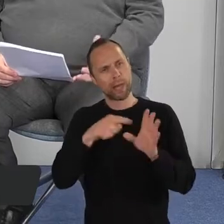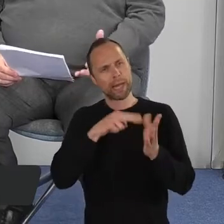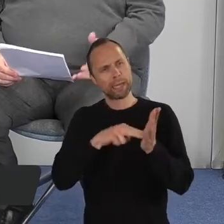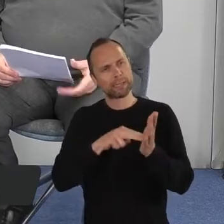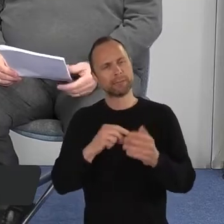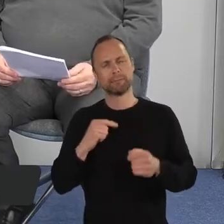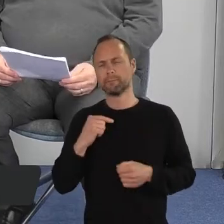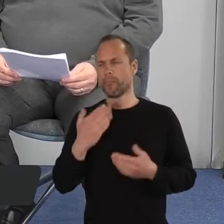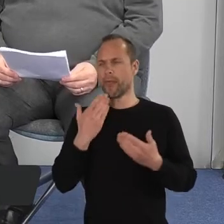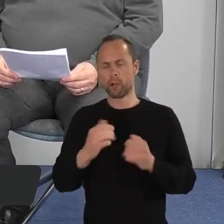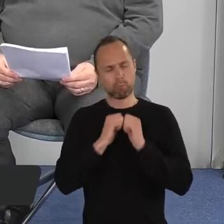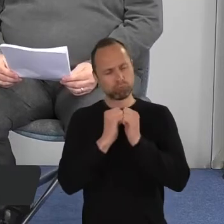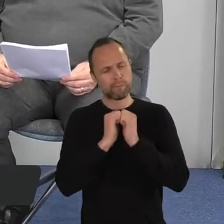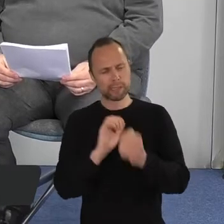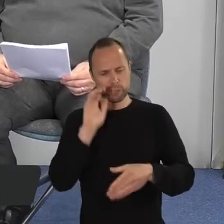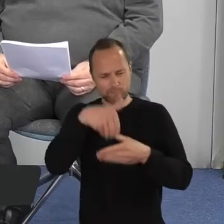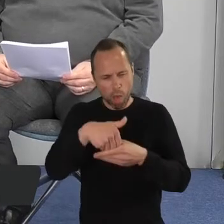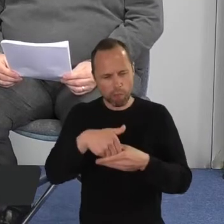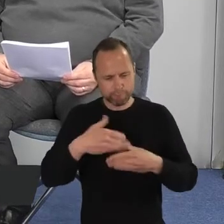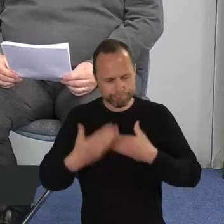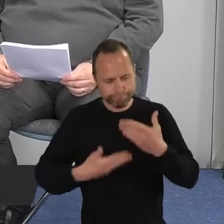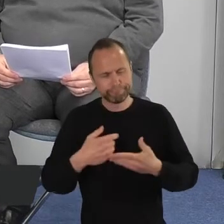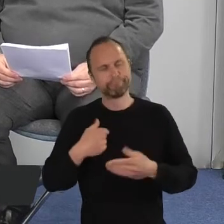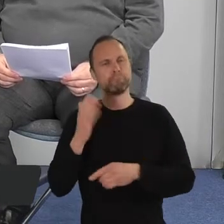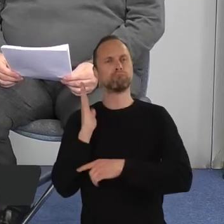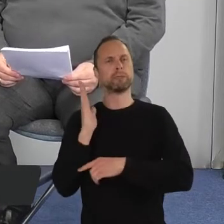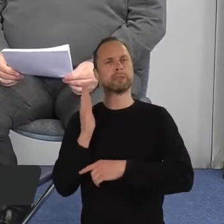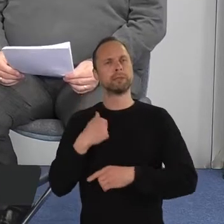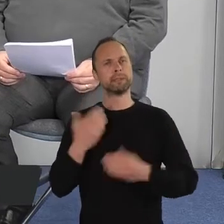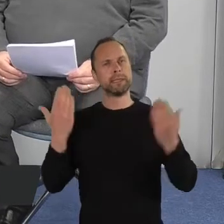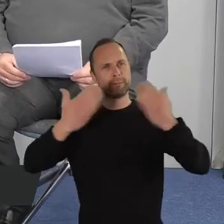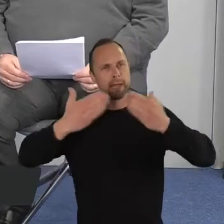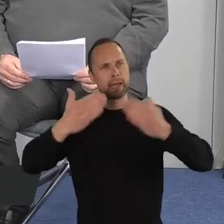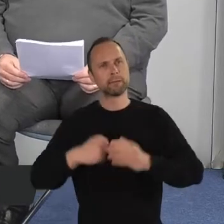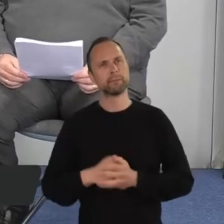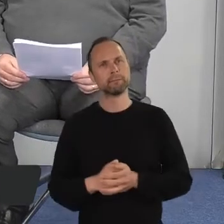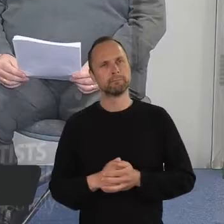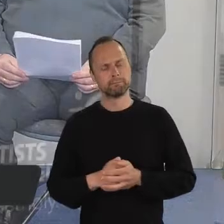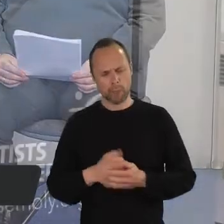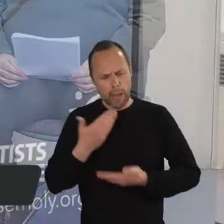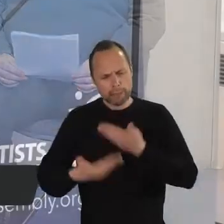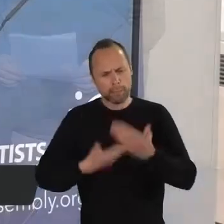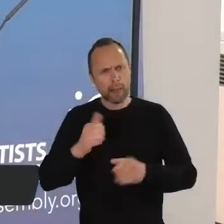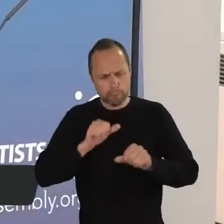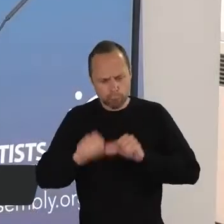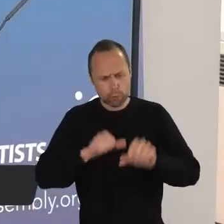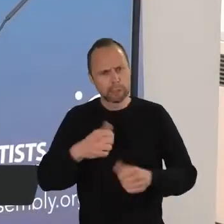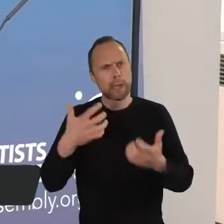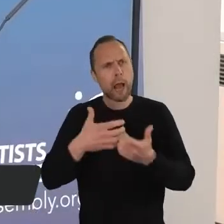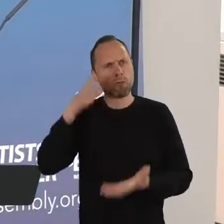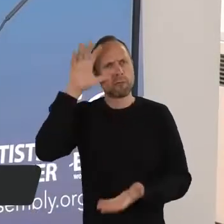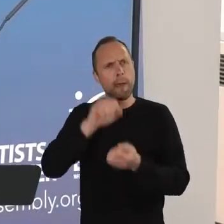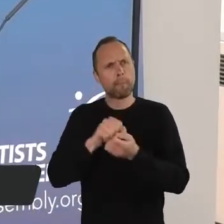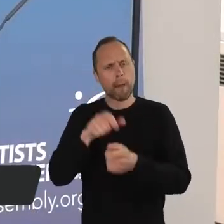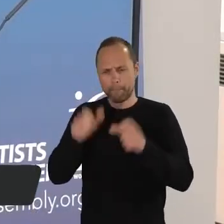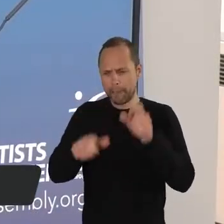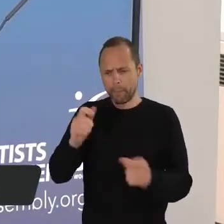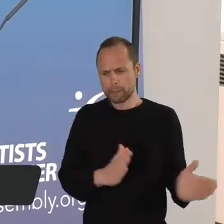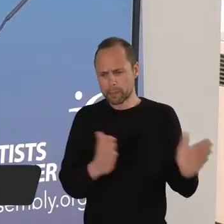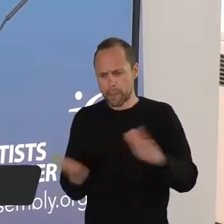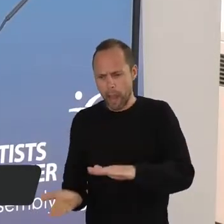evening and a privilege to take part in this event. Let me explain how we are going to remember this evening.